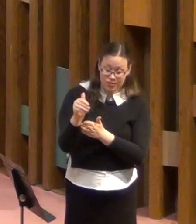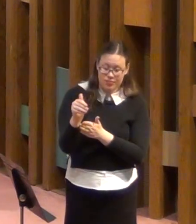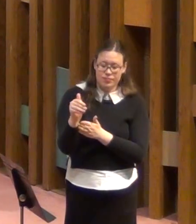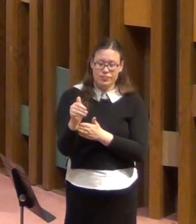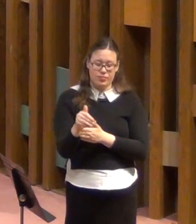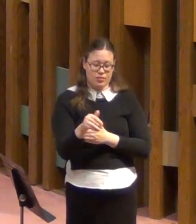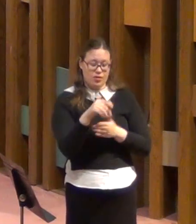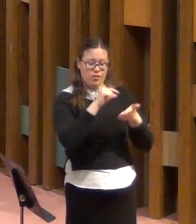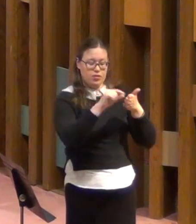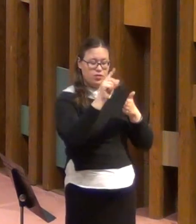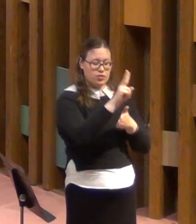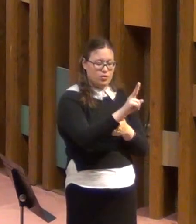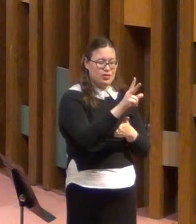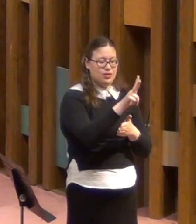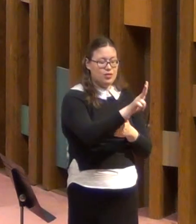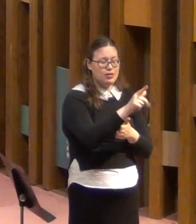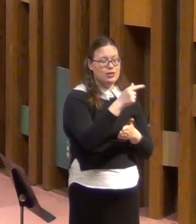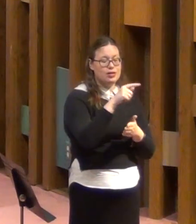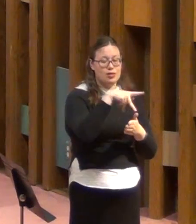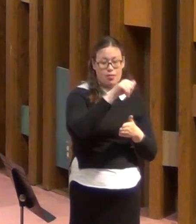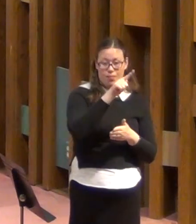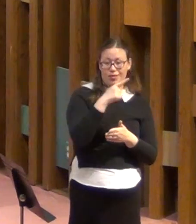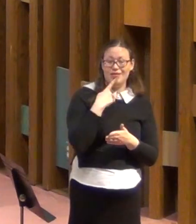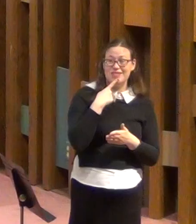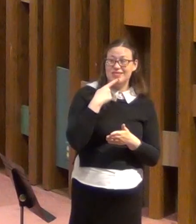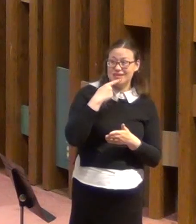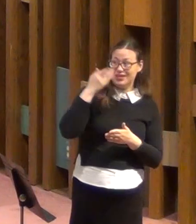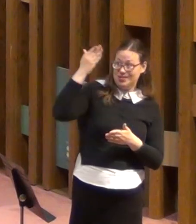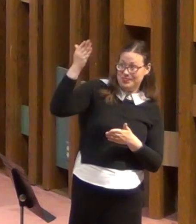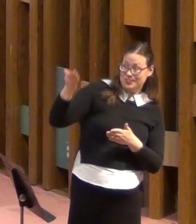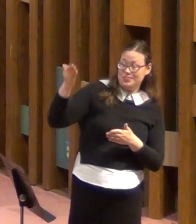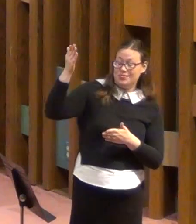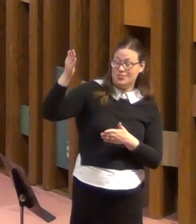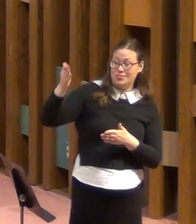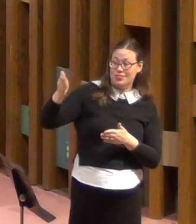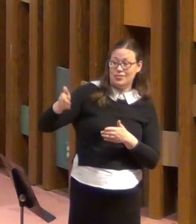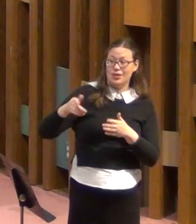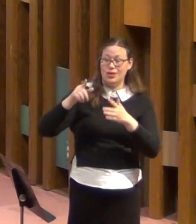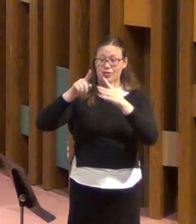describe it? The Father of all compassion.